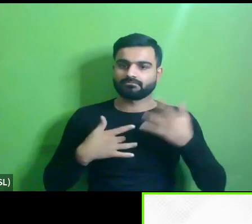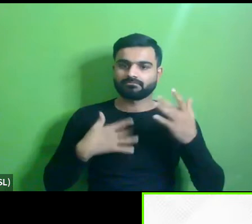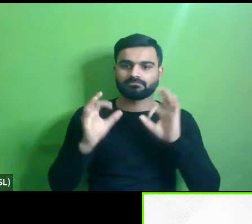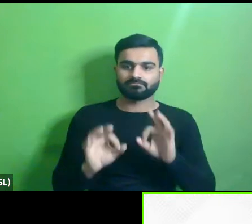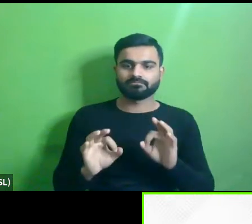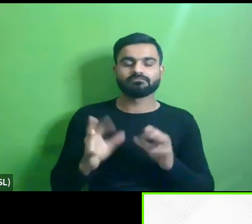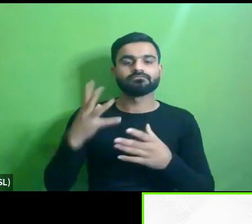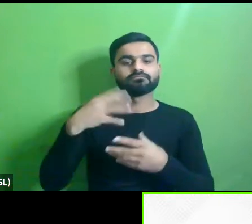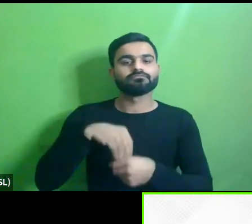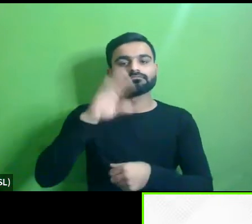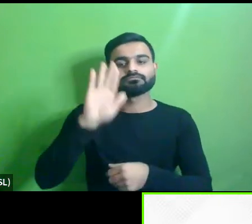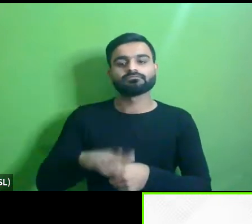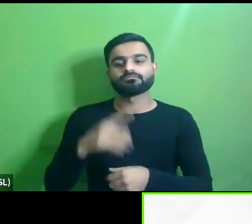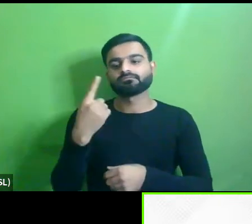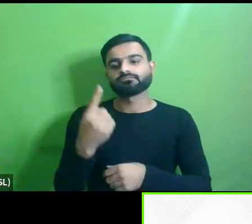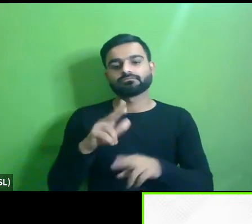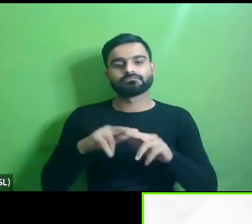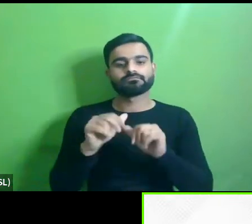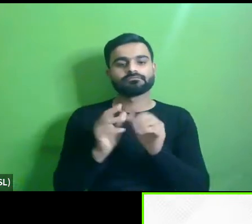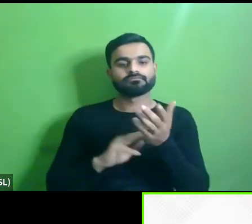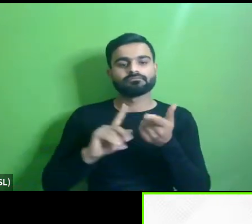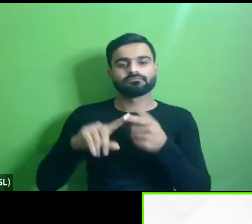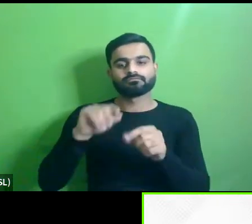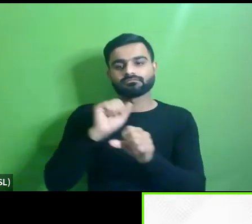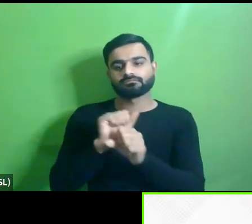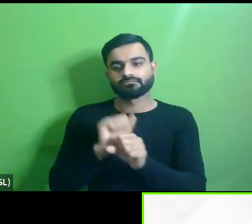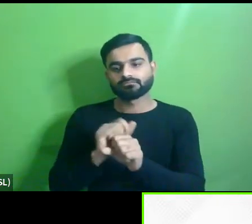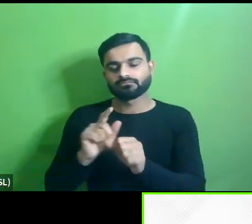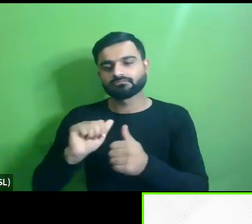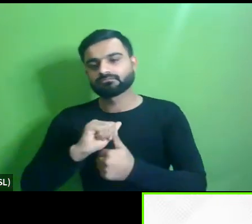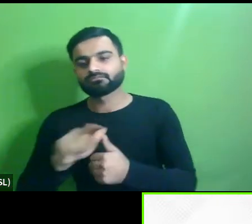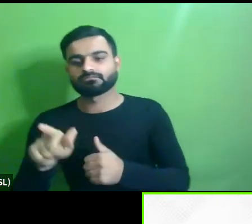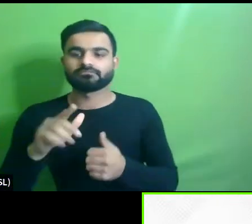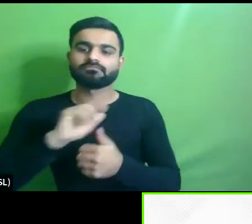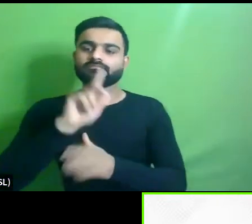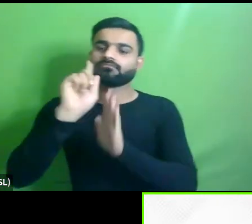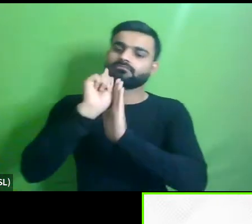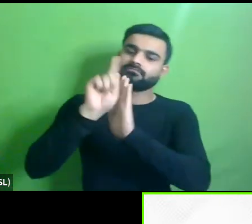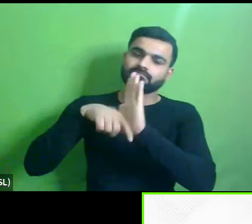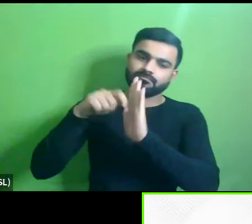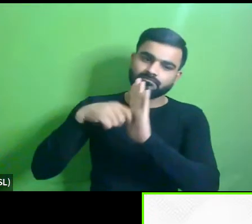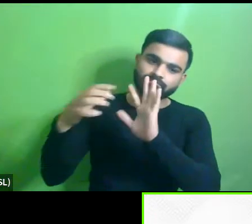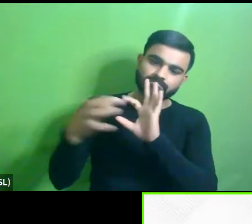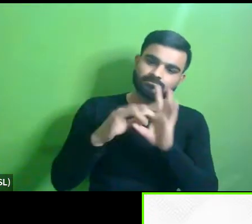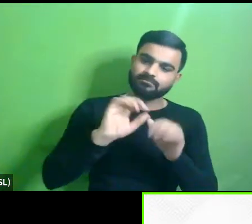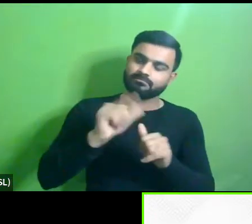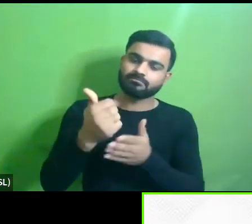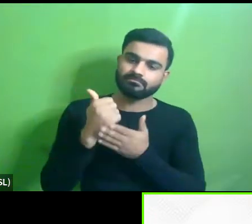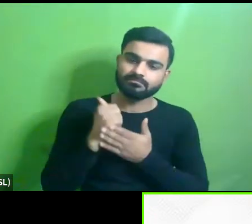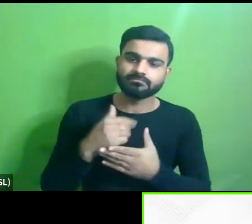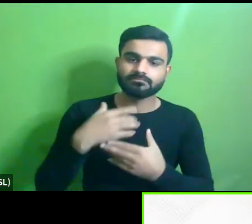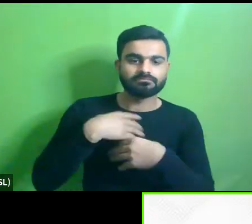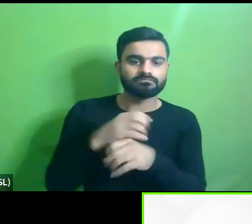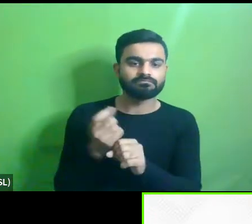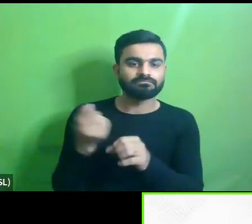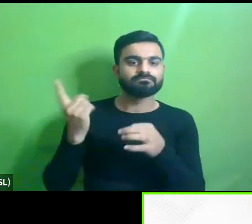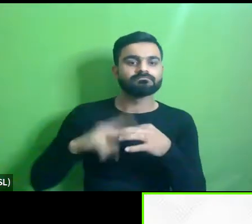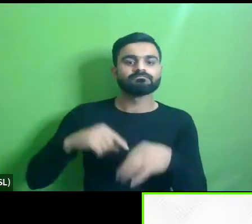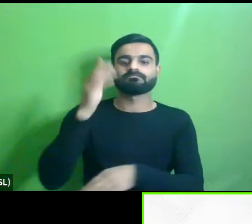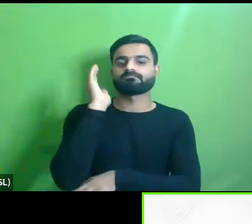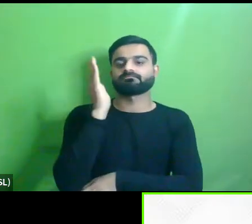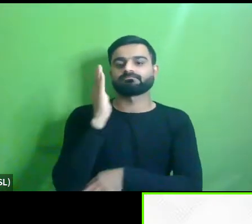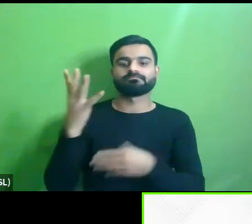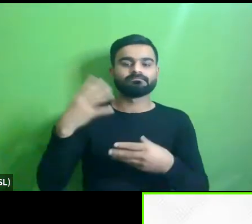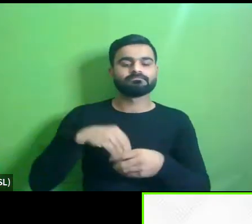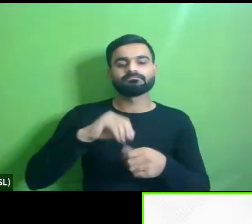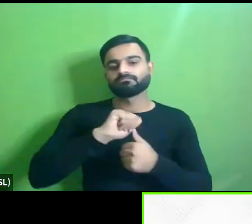having uh one umbrella framework um for all the projects under the public will um making a joint presentation to bring